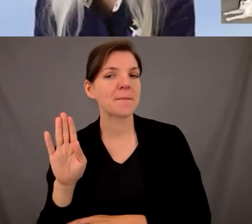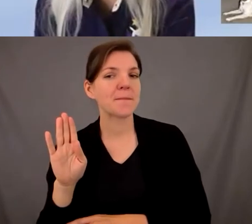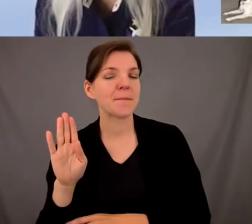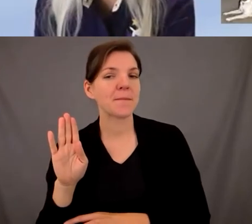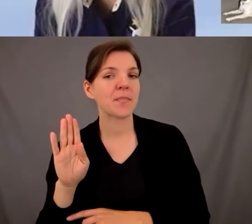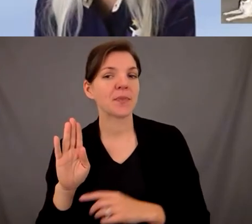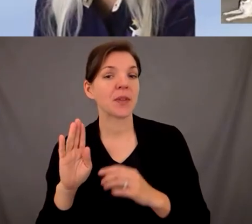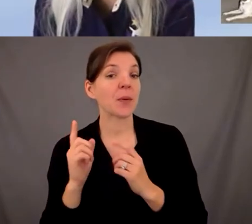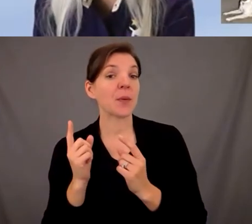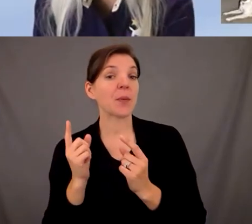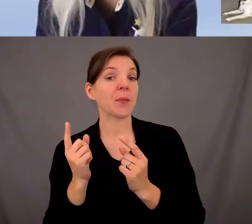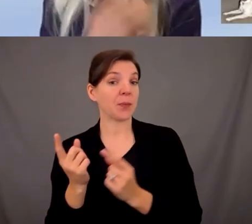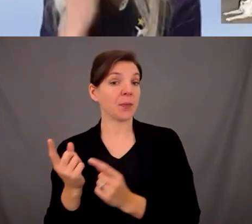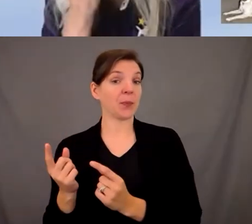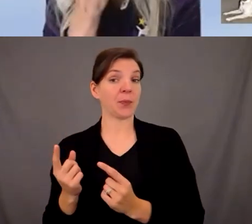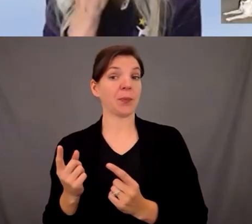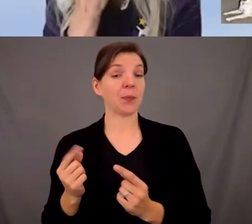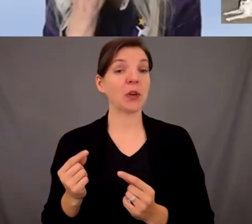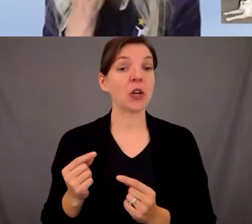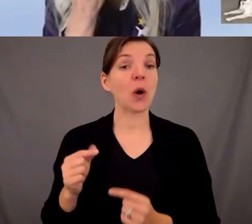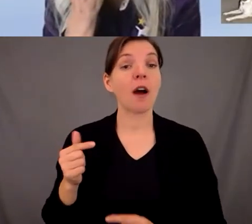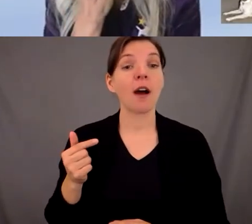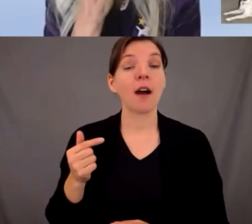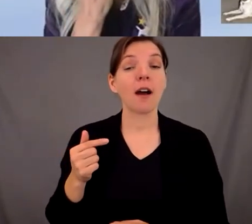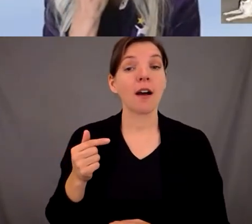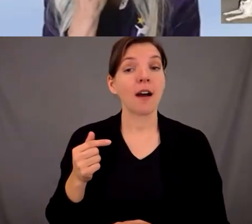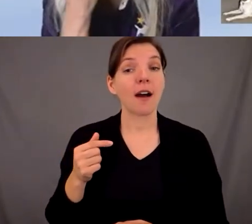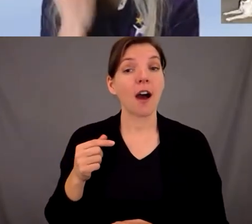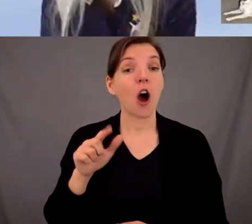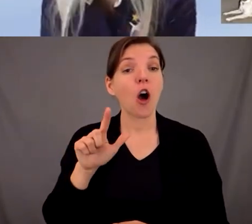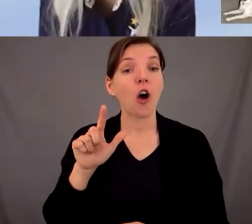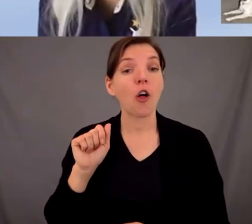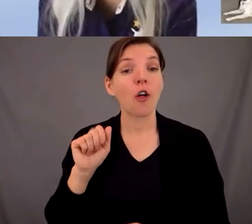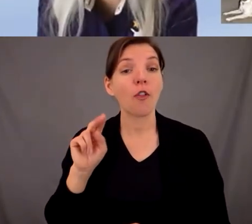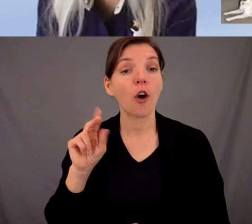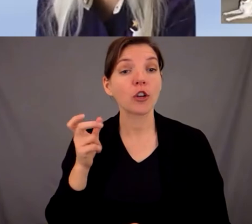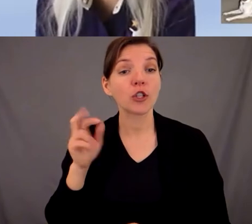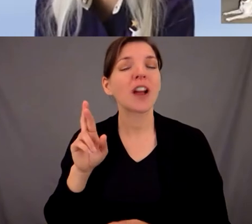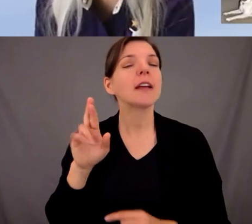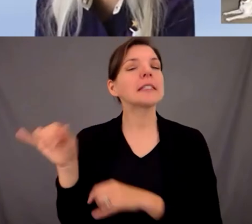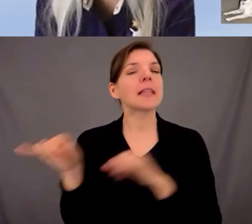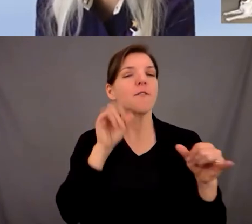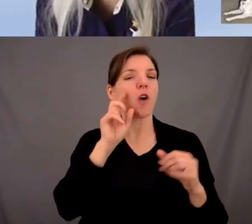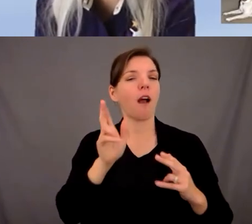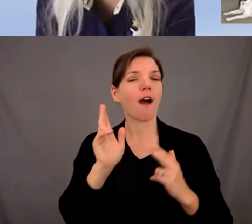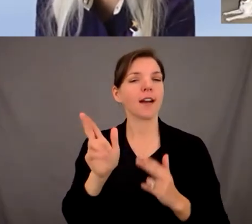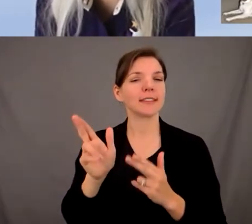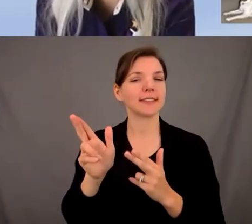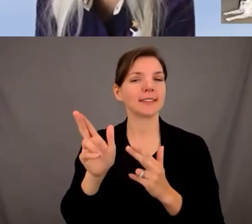launchers and what what dummy launchers are is they they're used in hunting training and they shoot this big